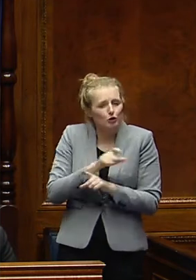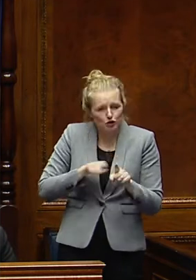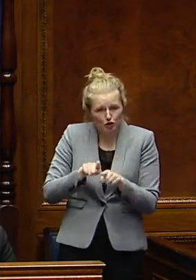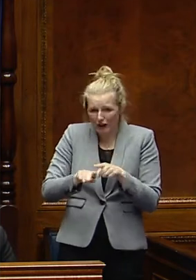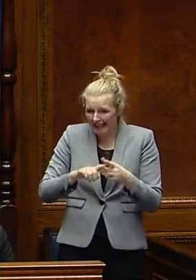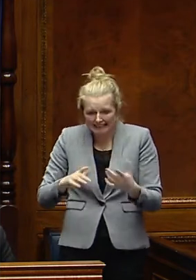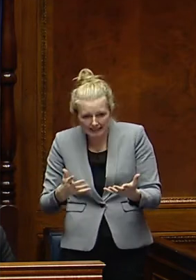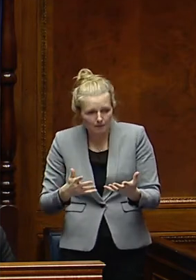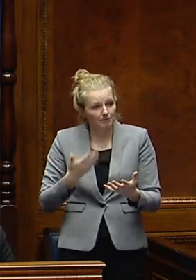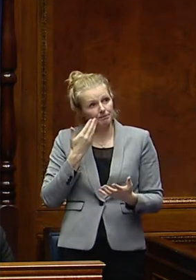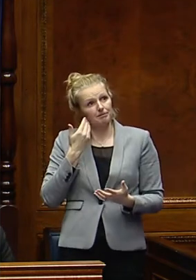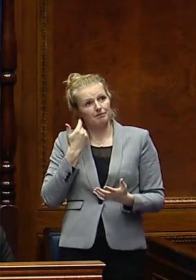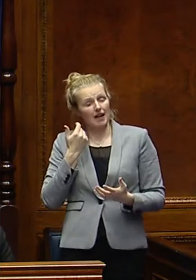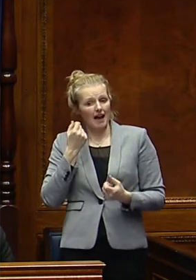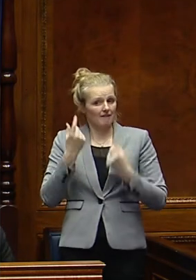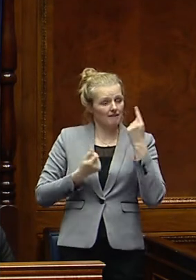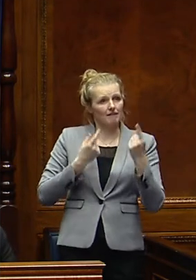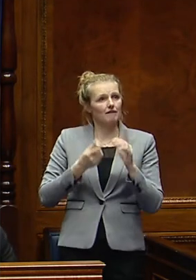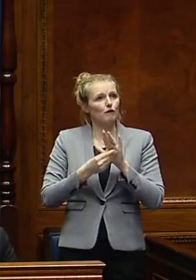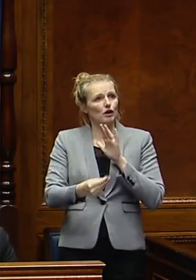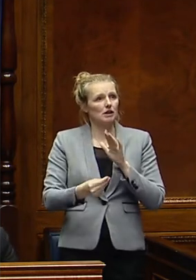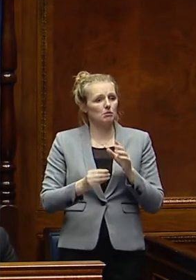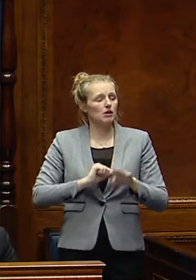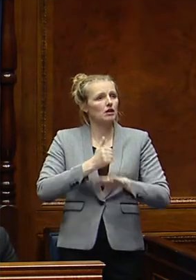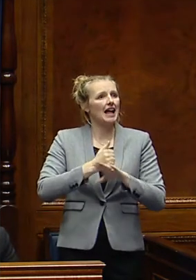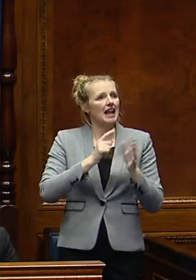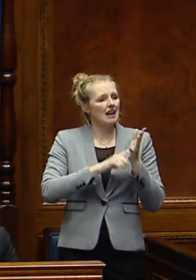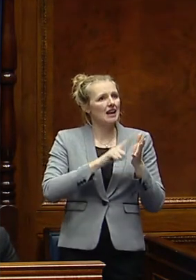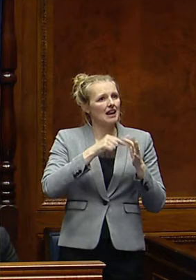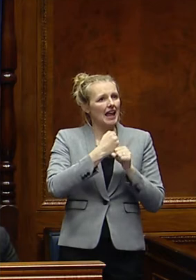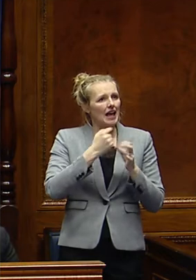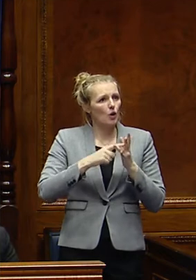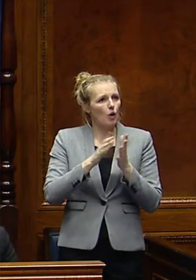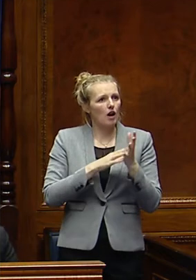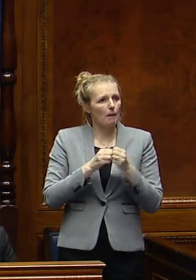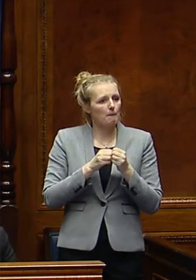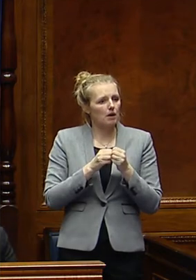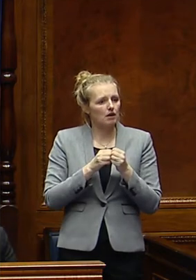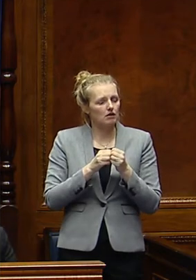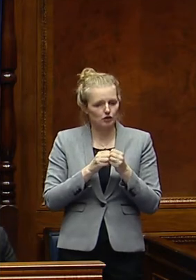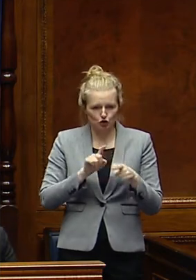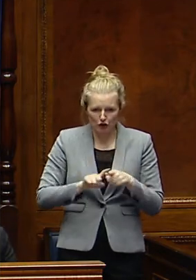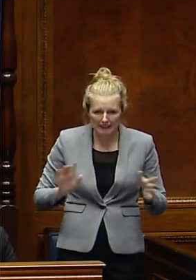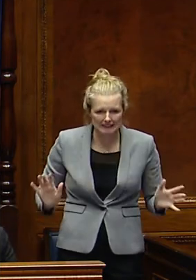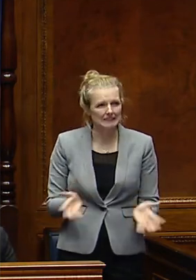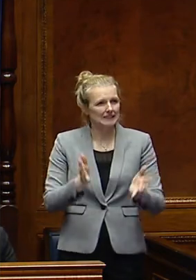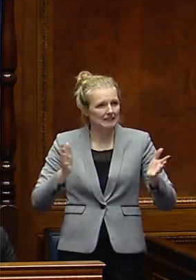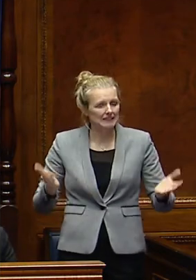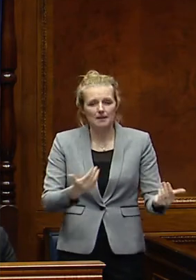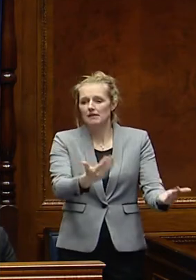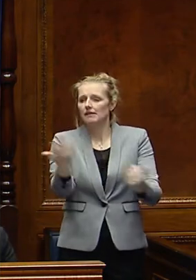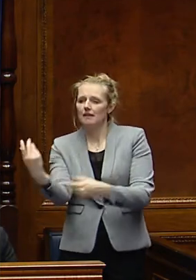Recent innovations include the introduction of Lego clubs. In the majority of libraries, they encourage a wide range of users,